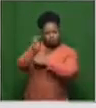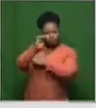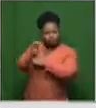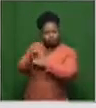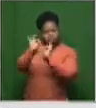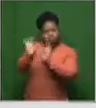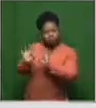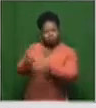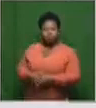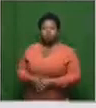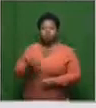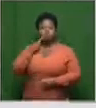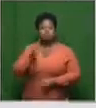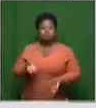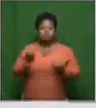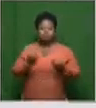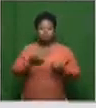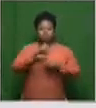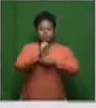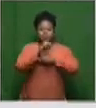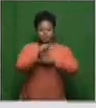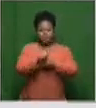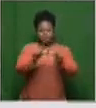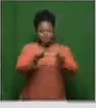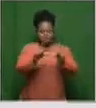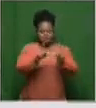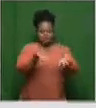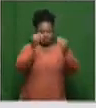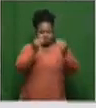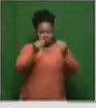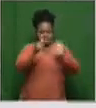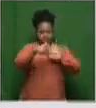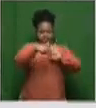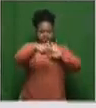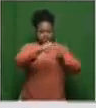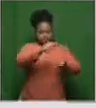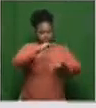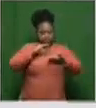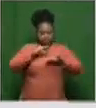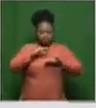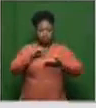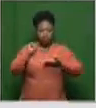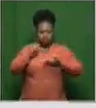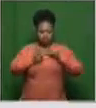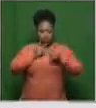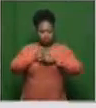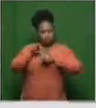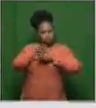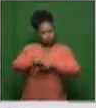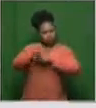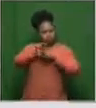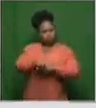vaccine that SAPRA is able to license, there will also be very careful safety monitoring put in place